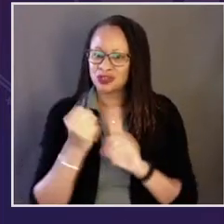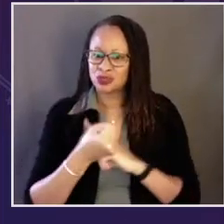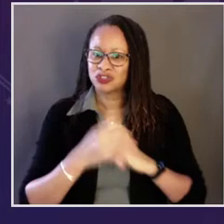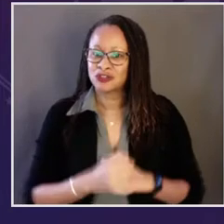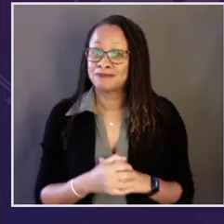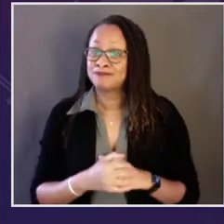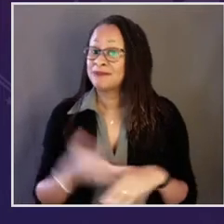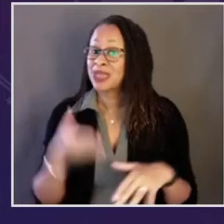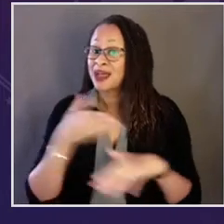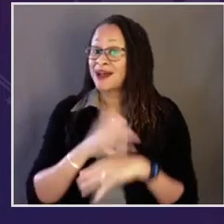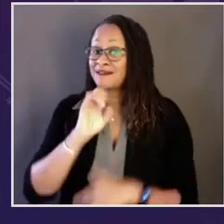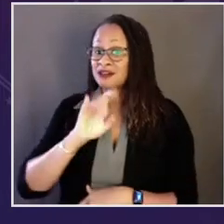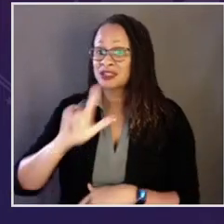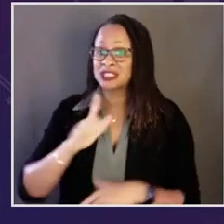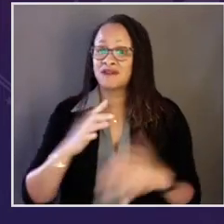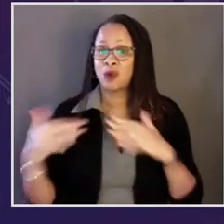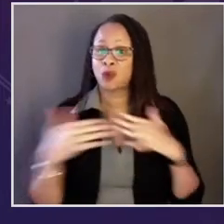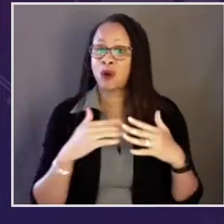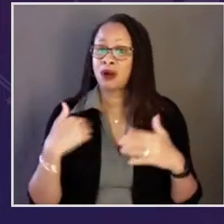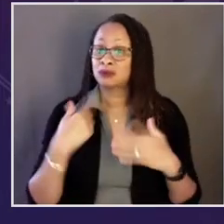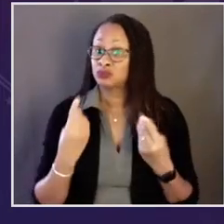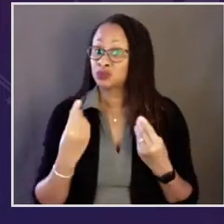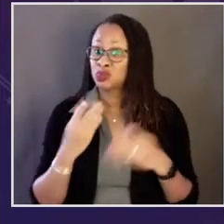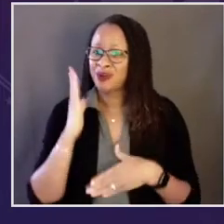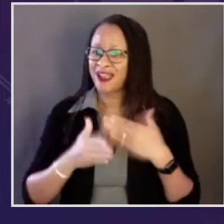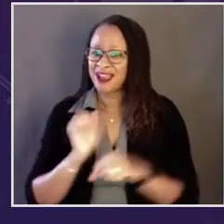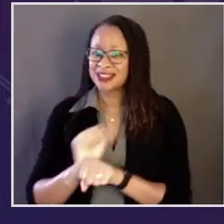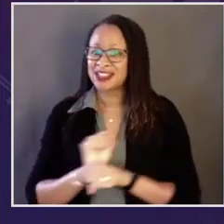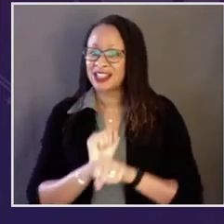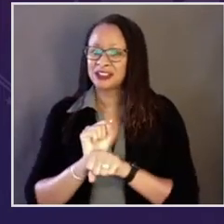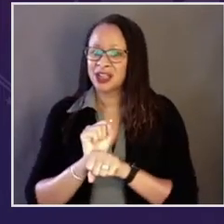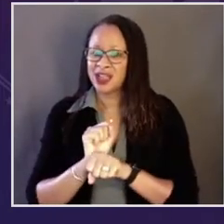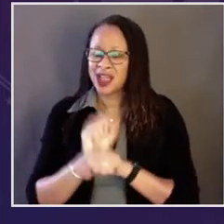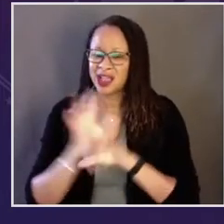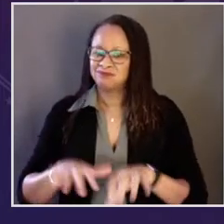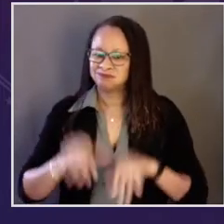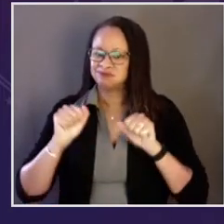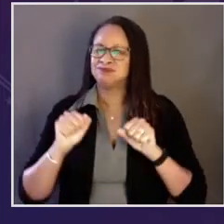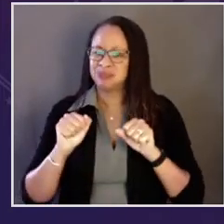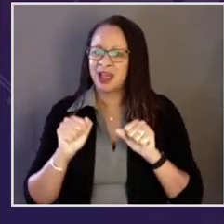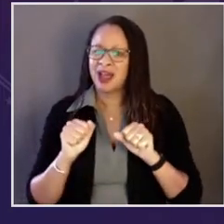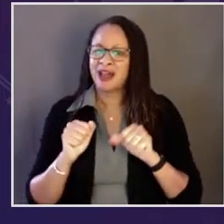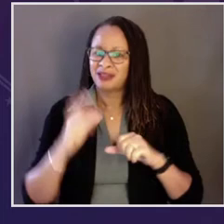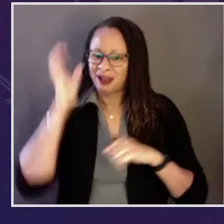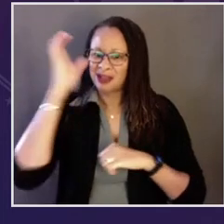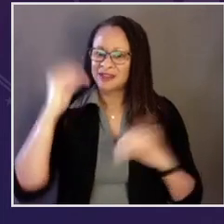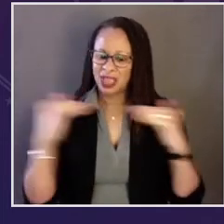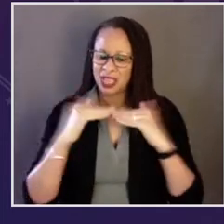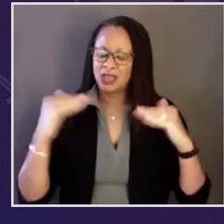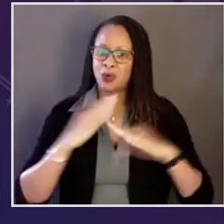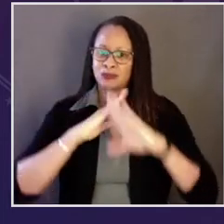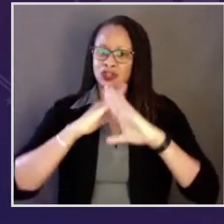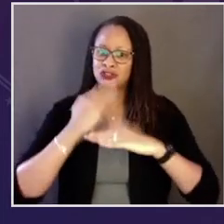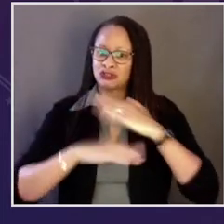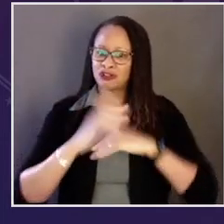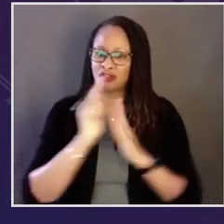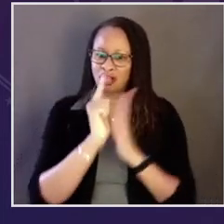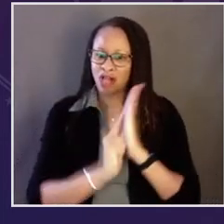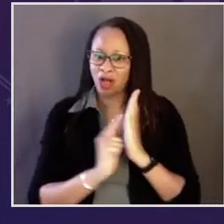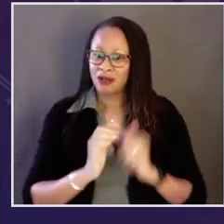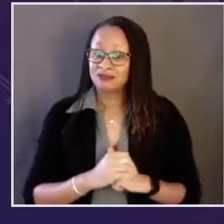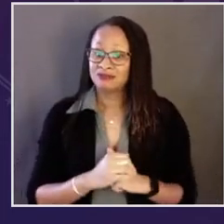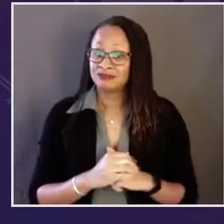forged opportunity out of crisis. After the Civil War, we ended slavery and enshrined the concept